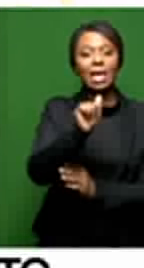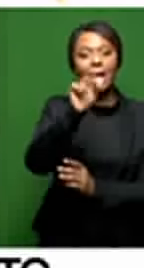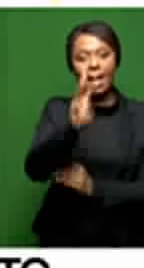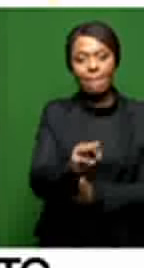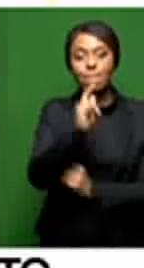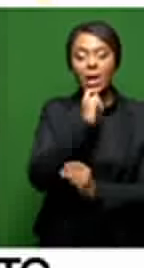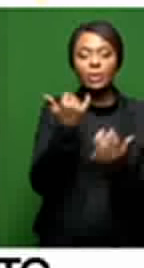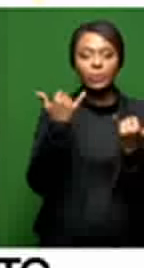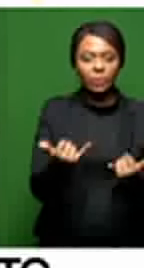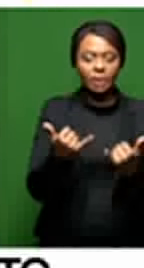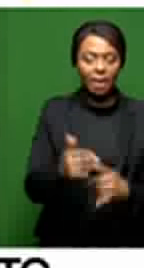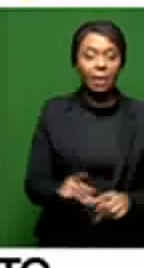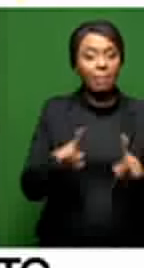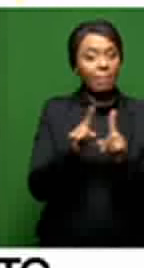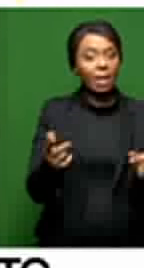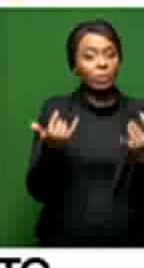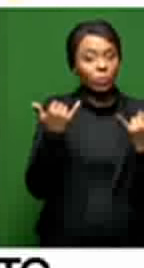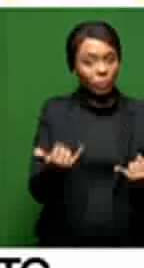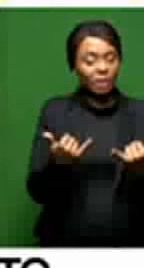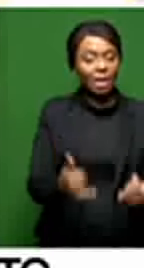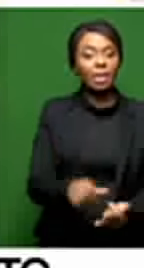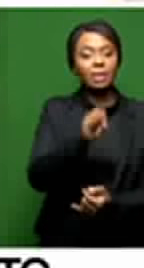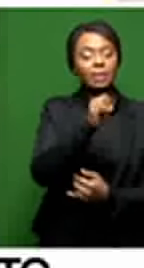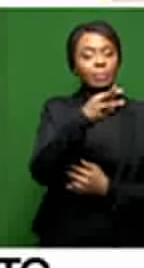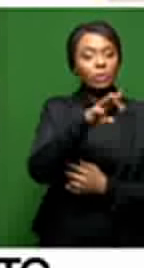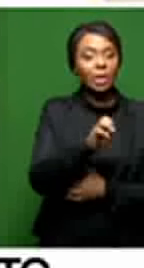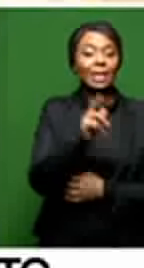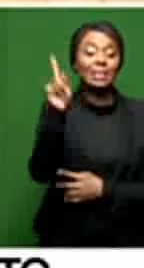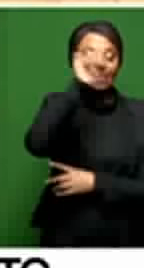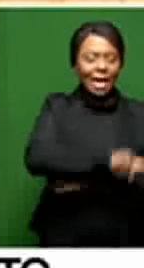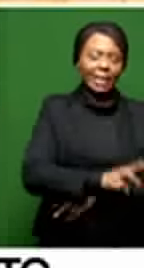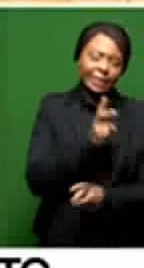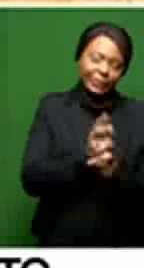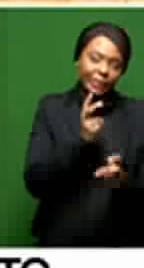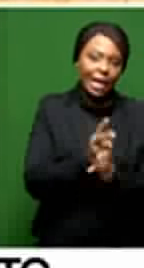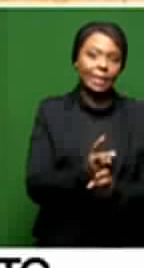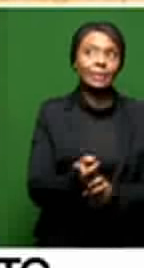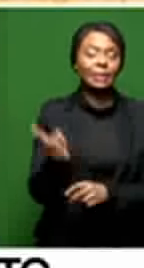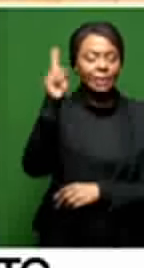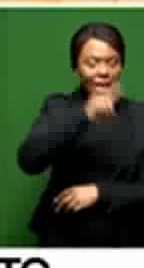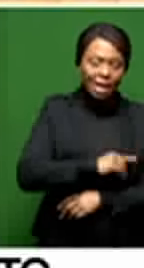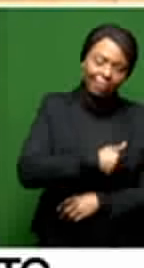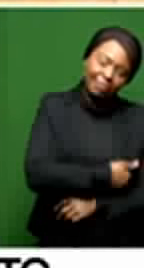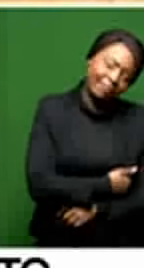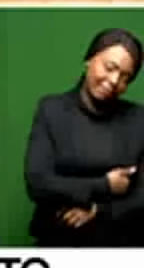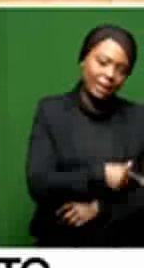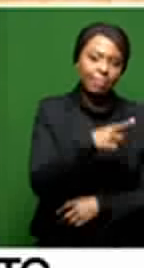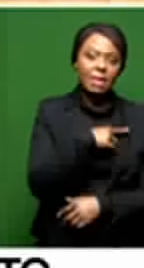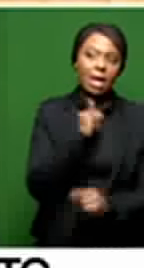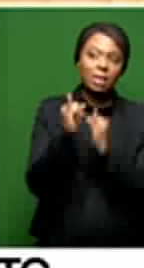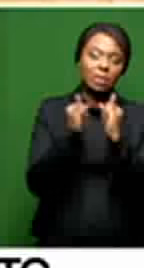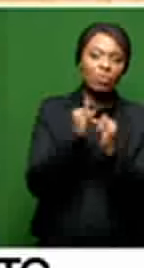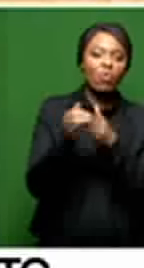this morning. But indeed, Sampio, today, a hard day, a difficult day. I was just speaking to some of the leaders of the